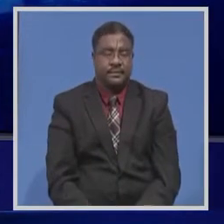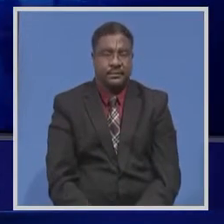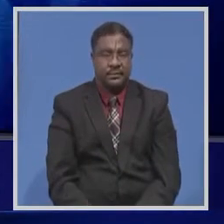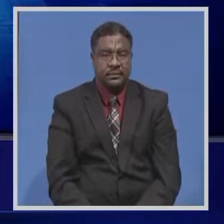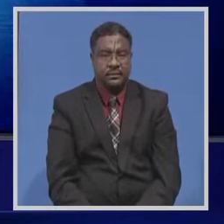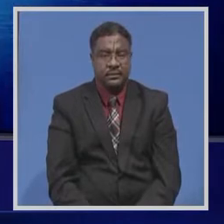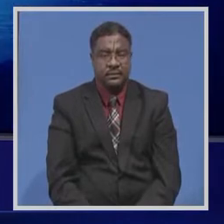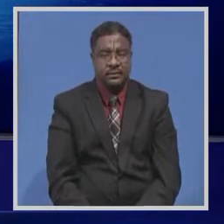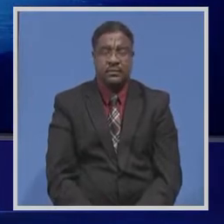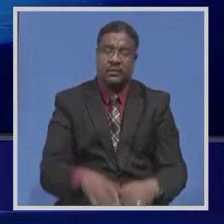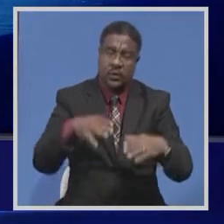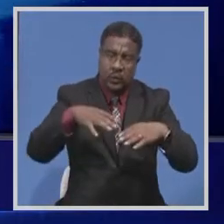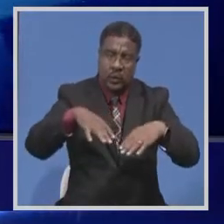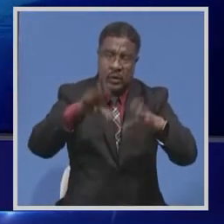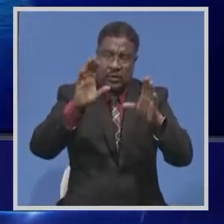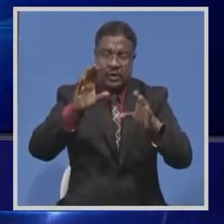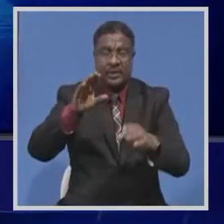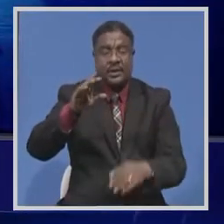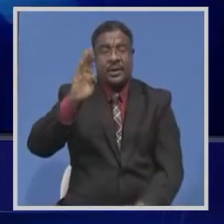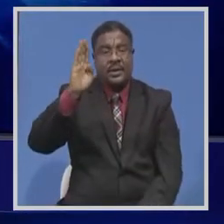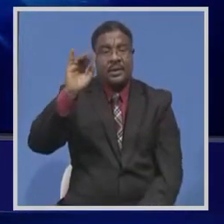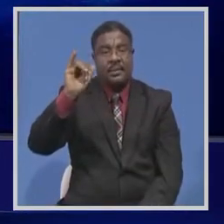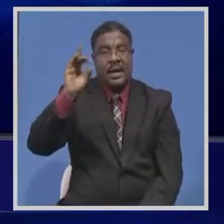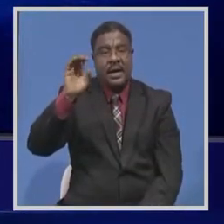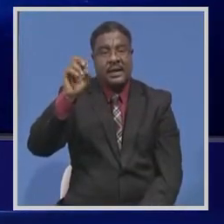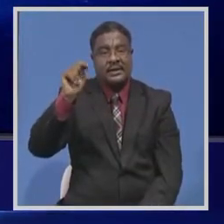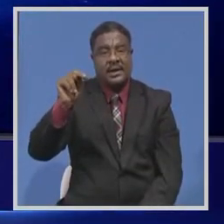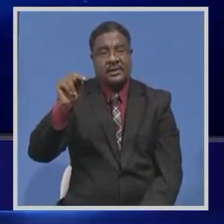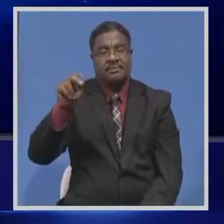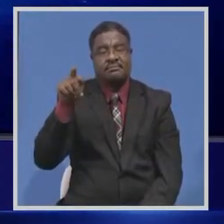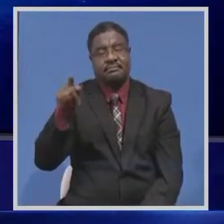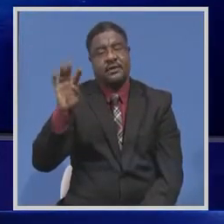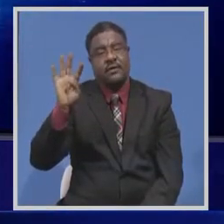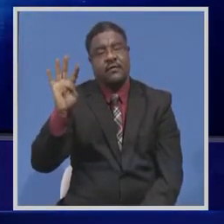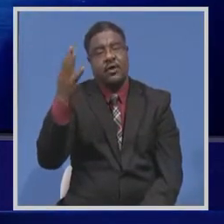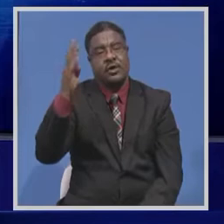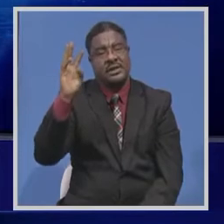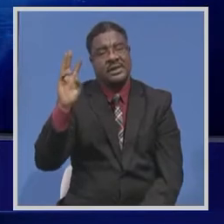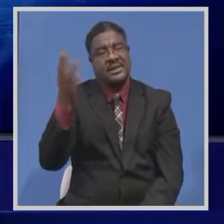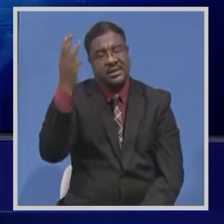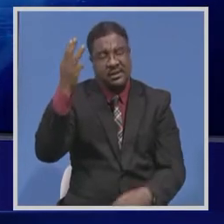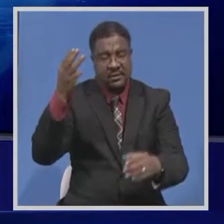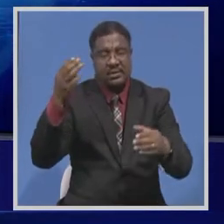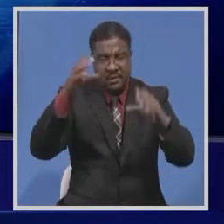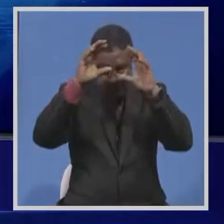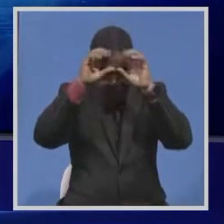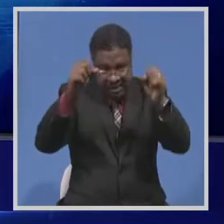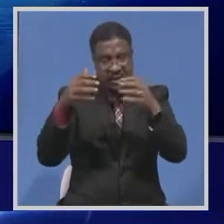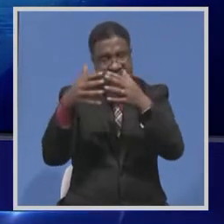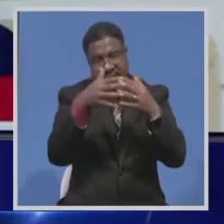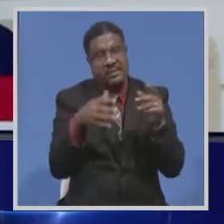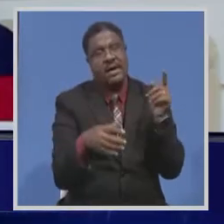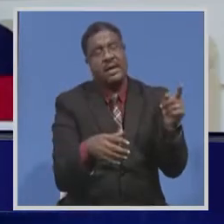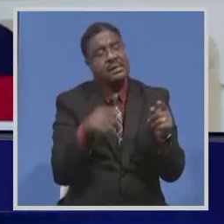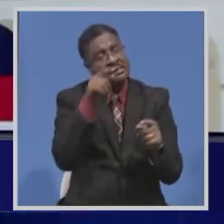well still in international news Joe Biden has been sworn in as the 46th US president and in one of the most dramatic political